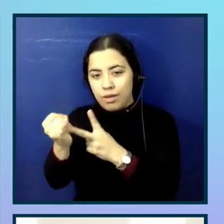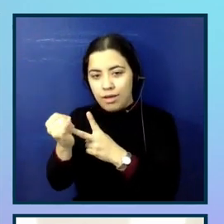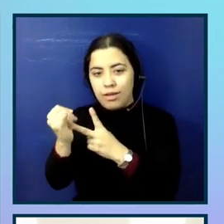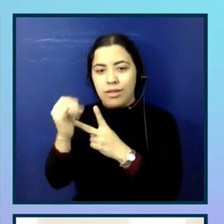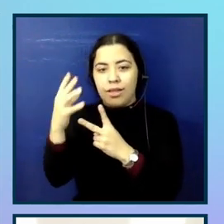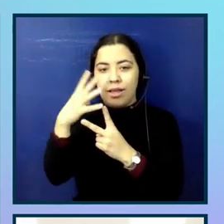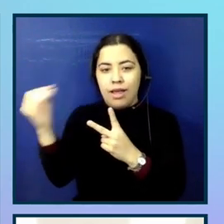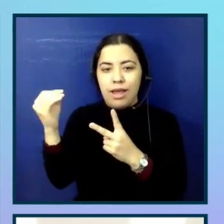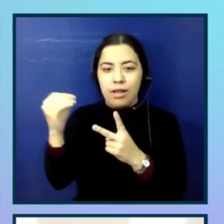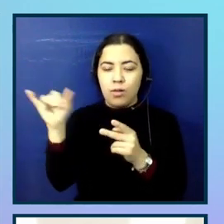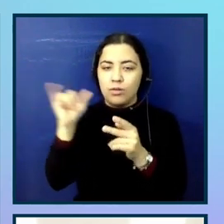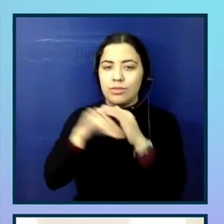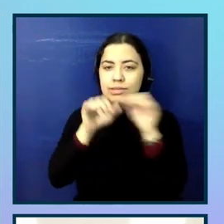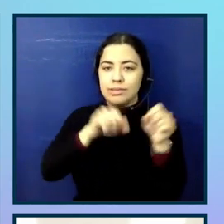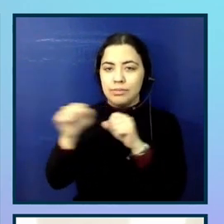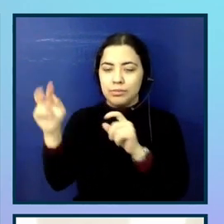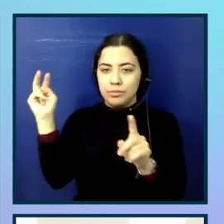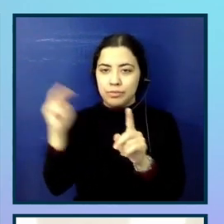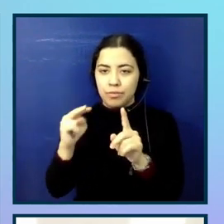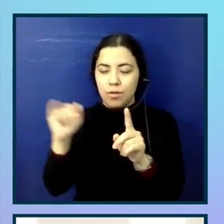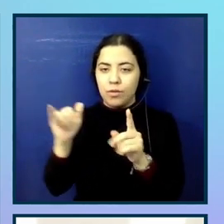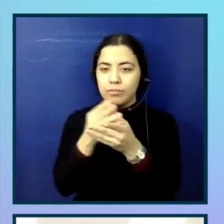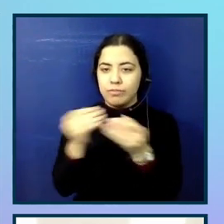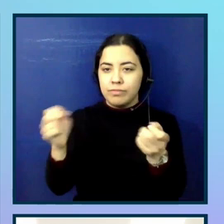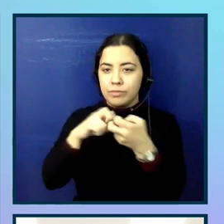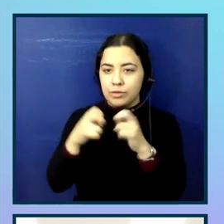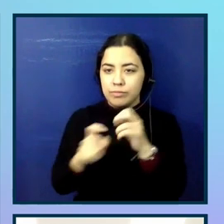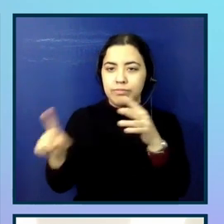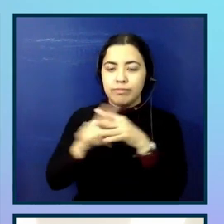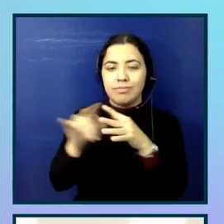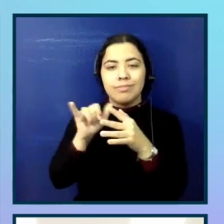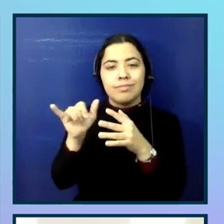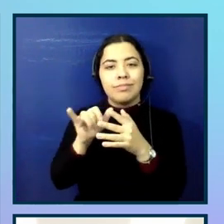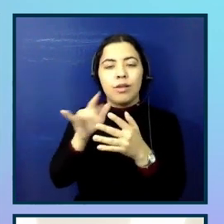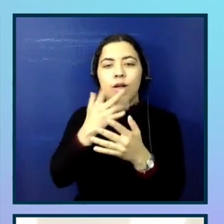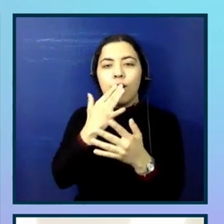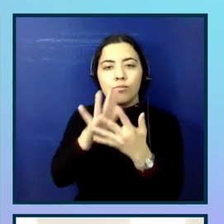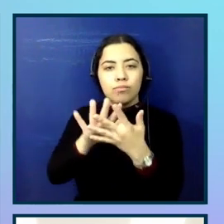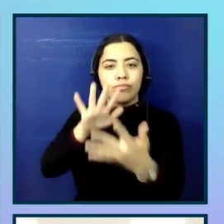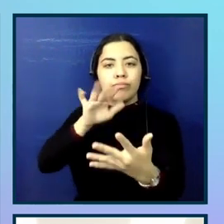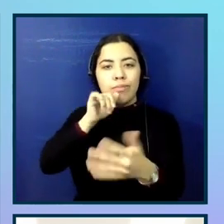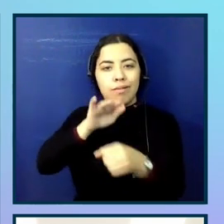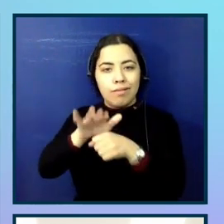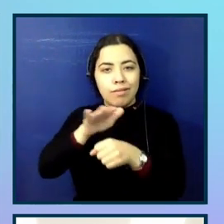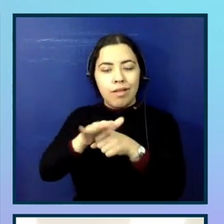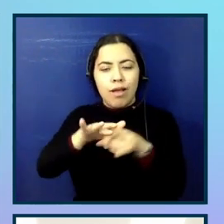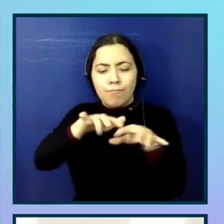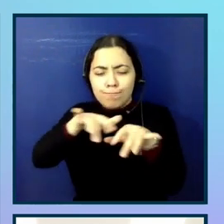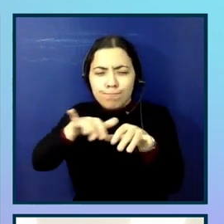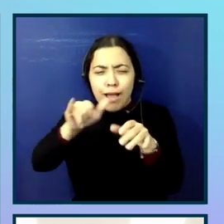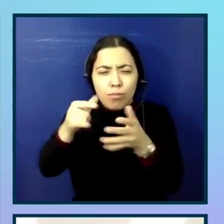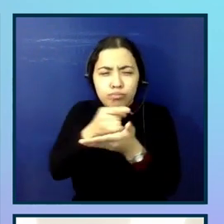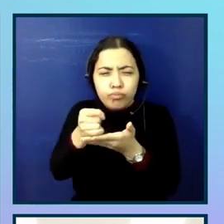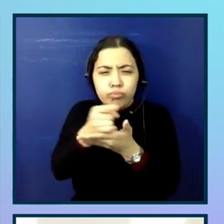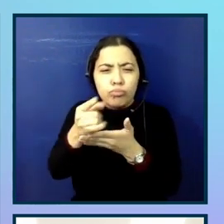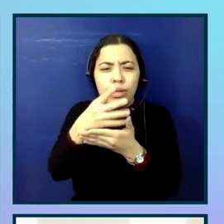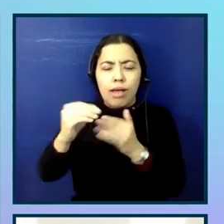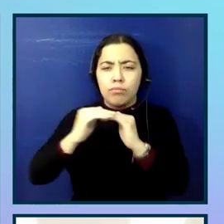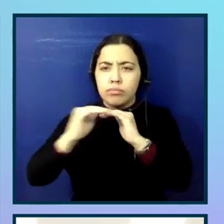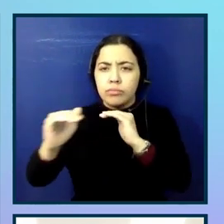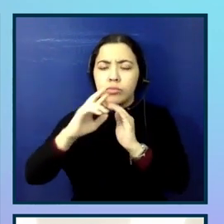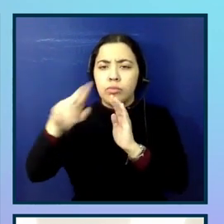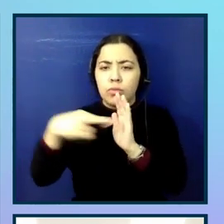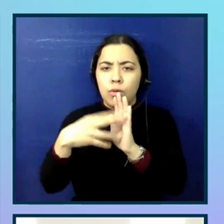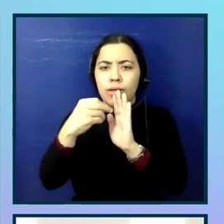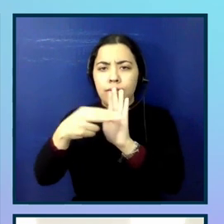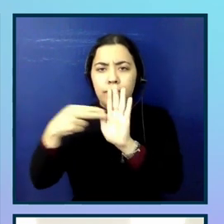It also helped us resolve a ton of common issues like colour contrast, keyboard navigation, to have consistent roles and programmatic labels. It